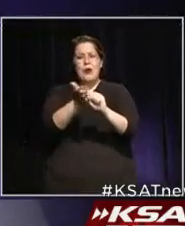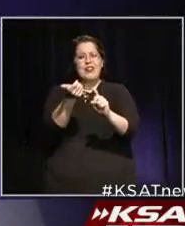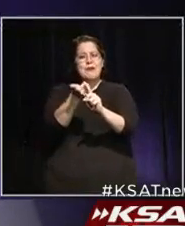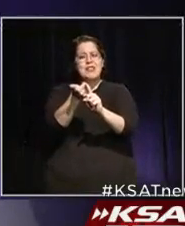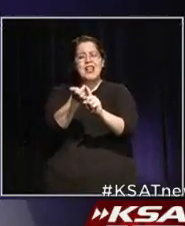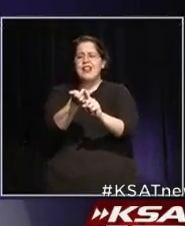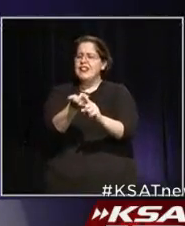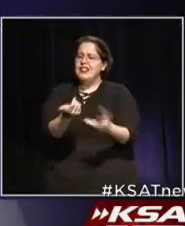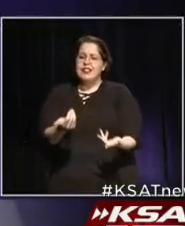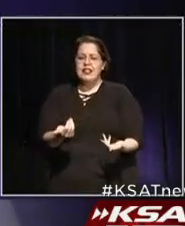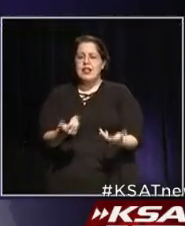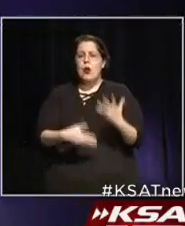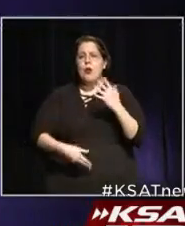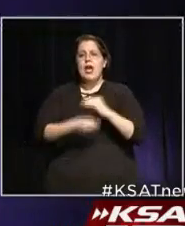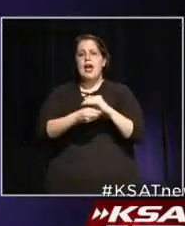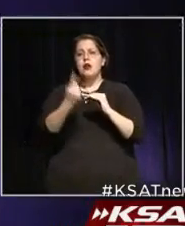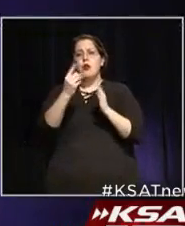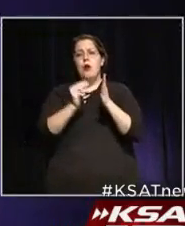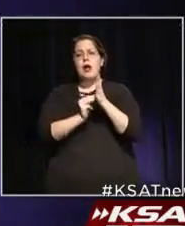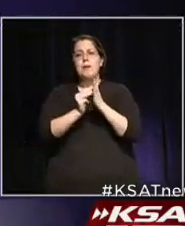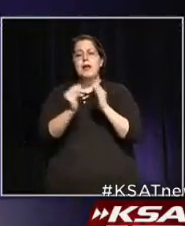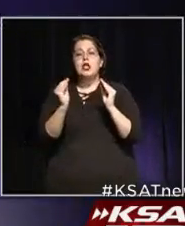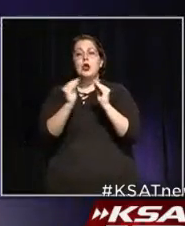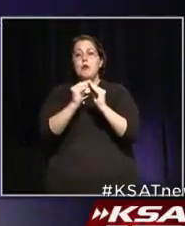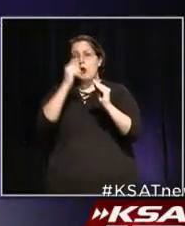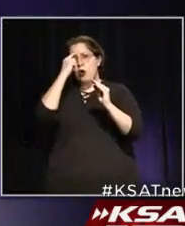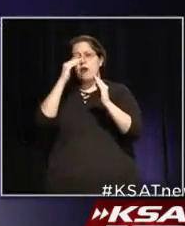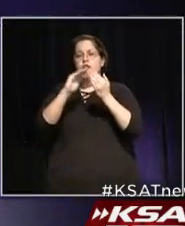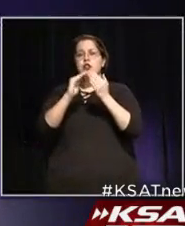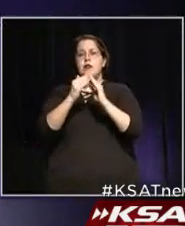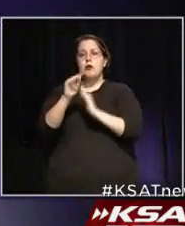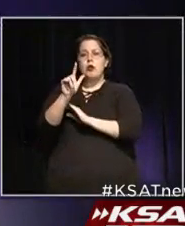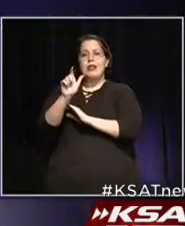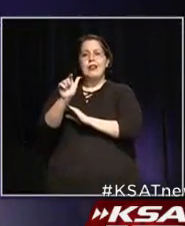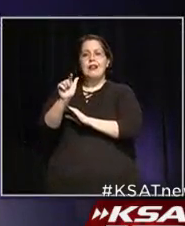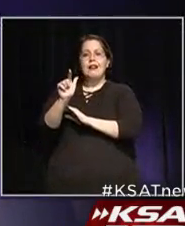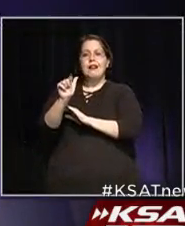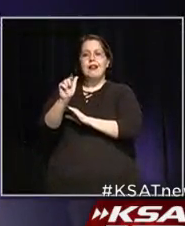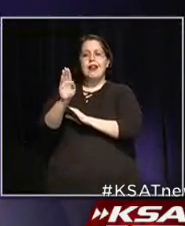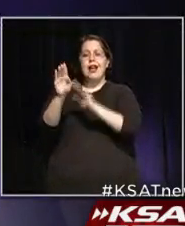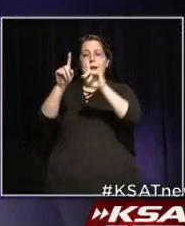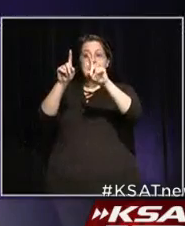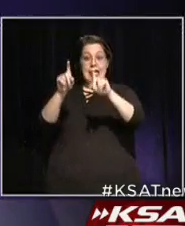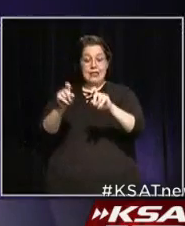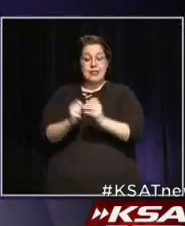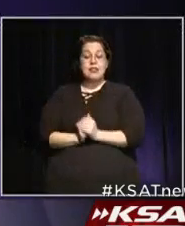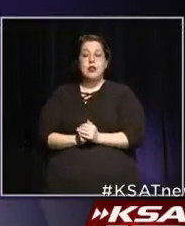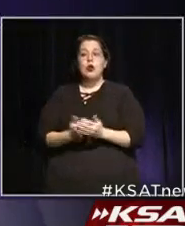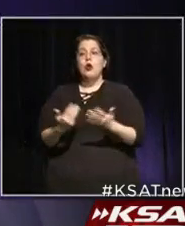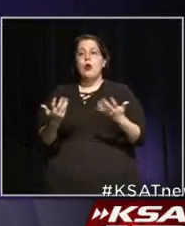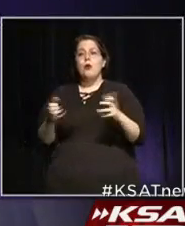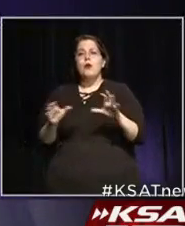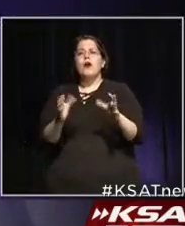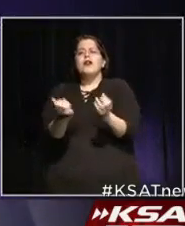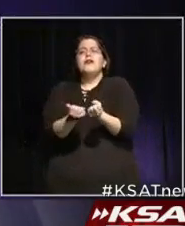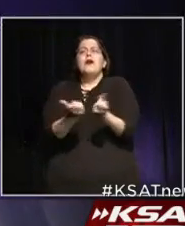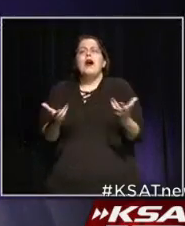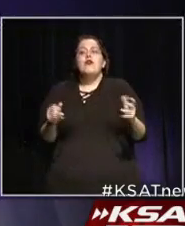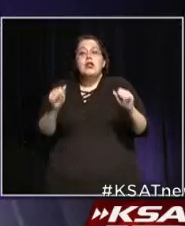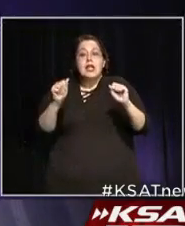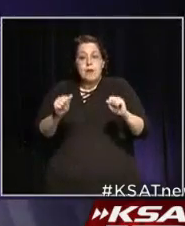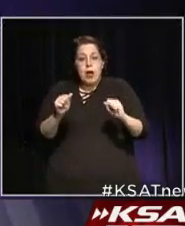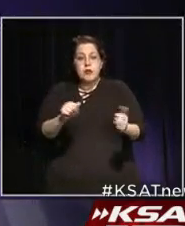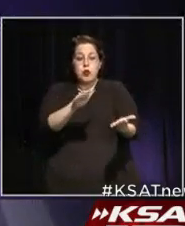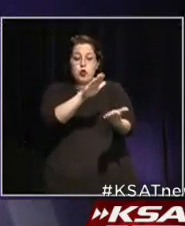And we put up another million dollars for the community lab testing. We want to do everything we can to keep the